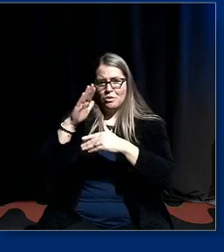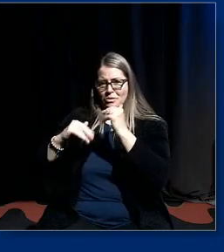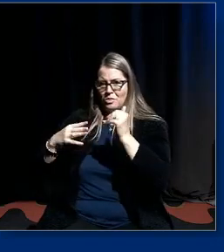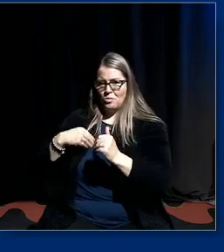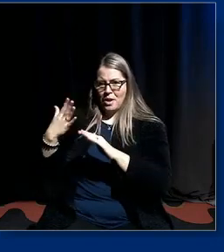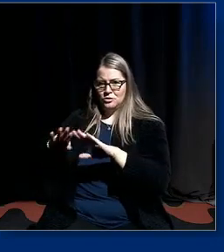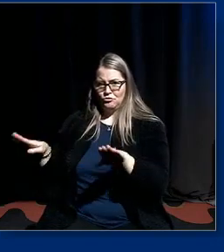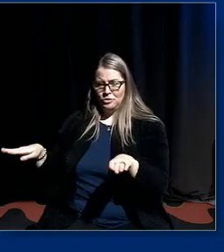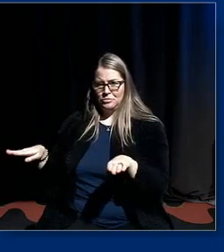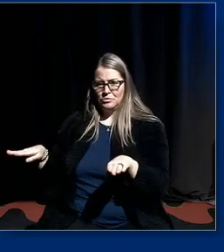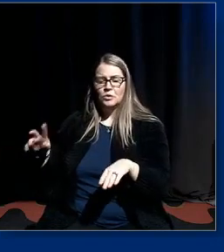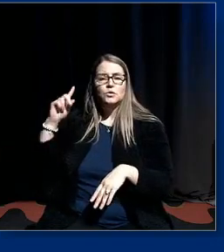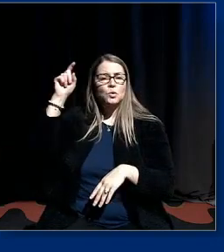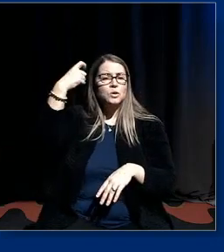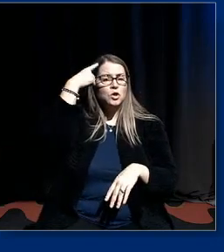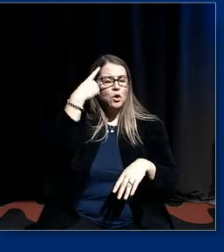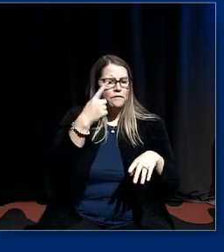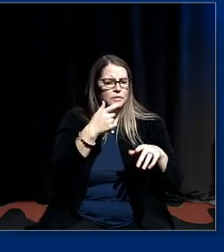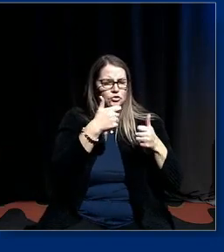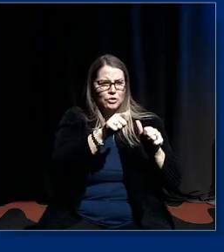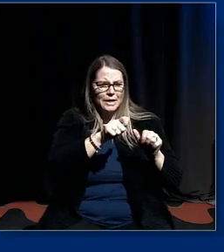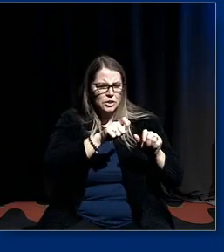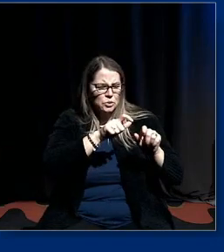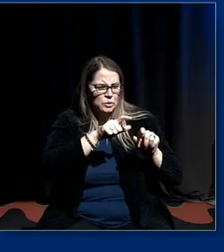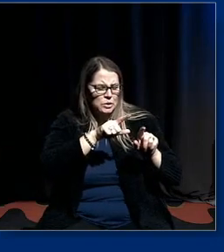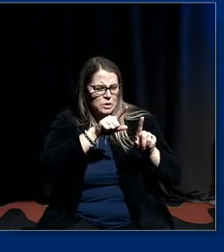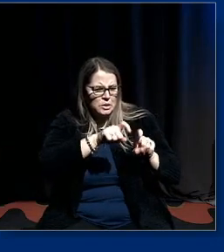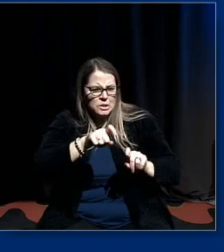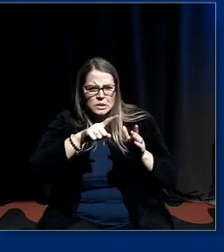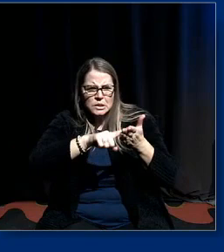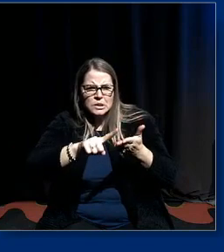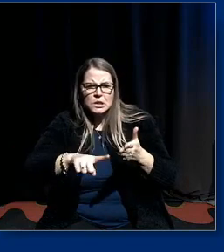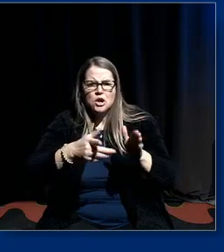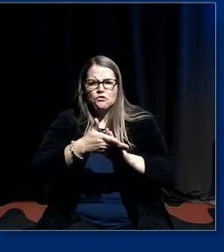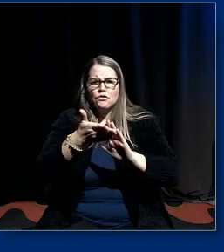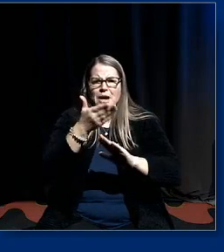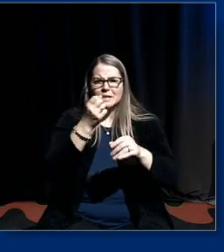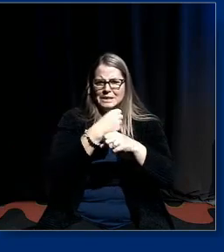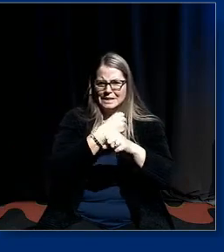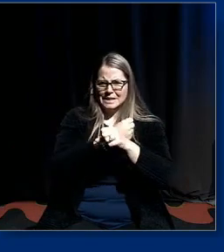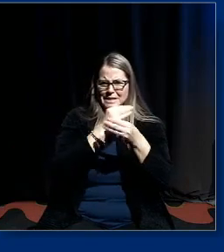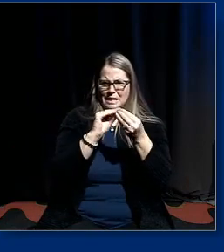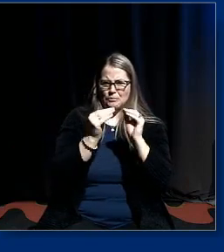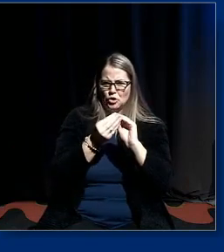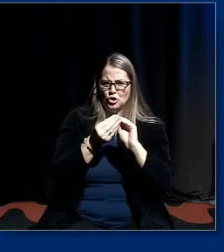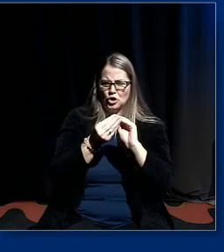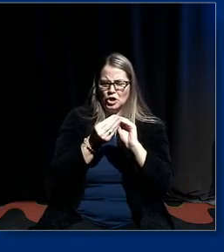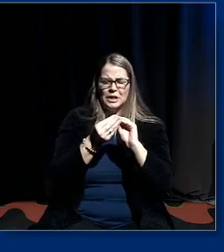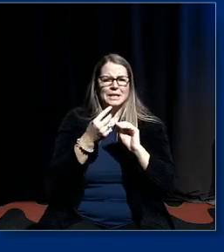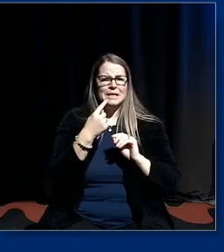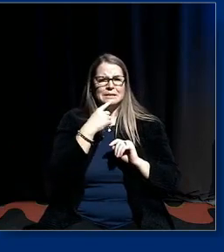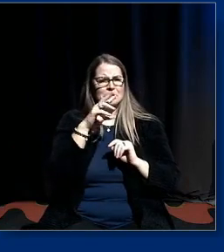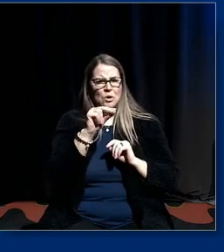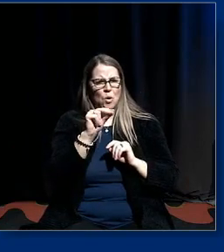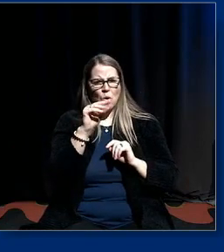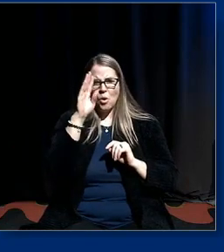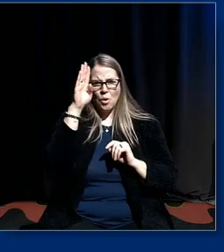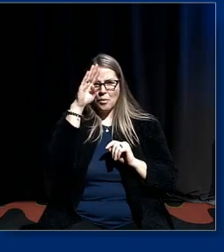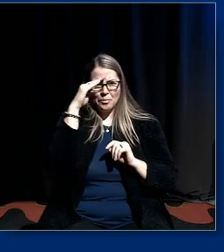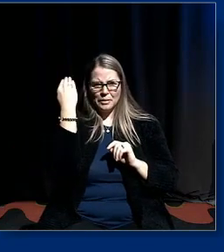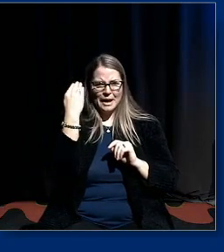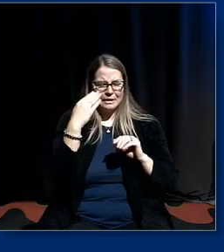what the government did was to run some statistics um when they came out by say actually black kids aren't that